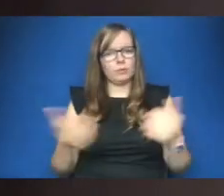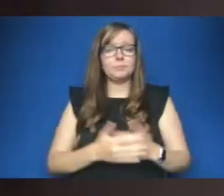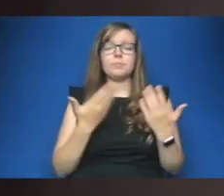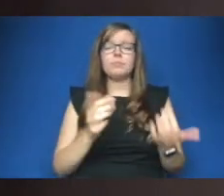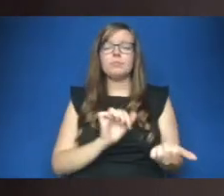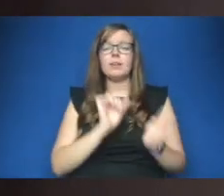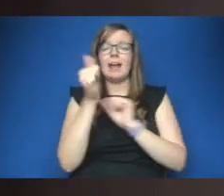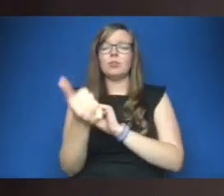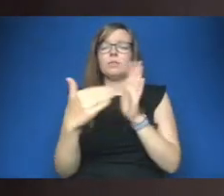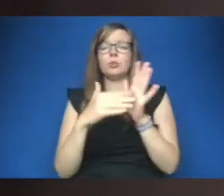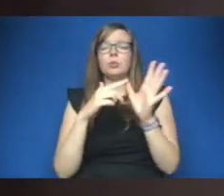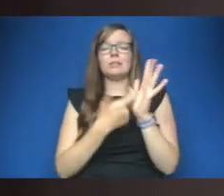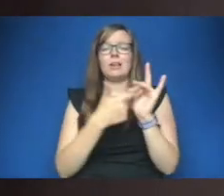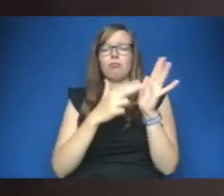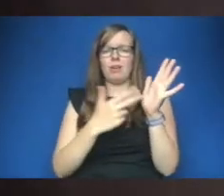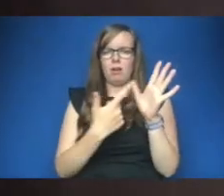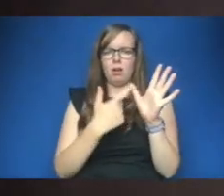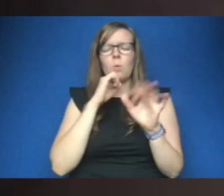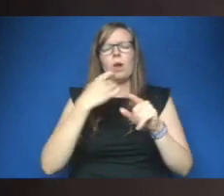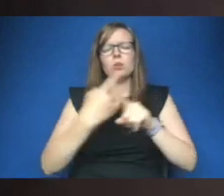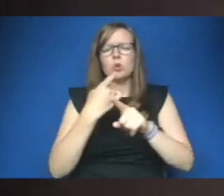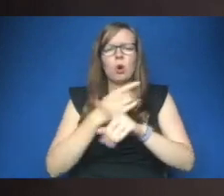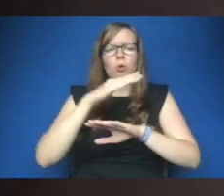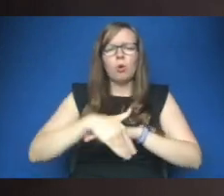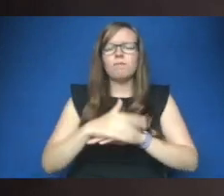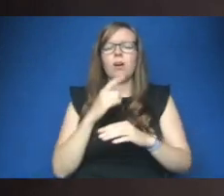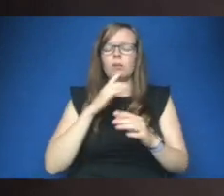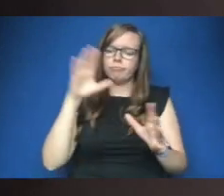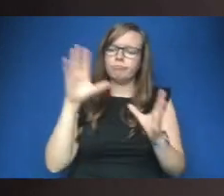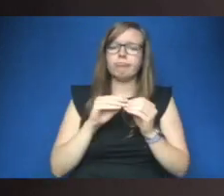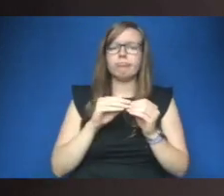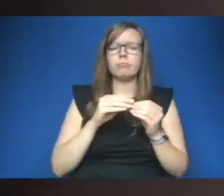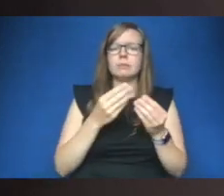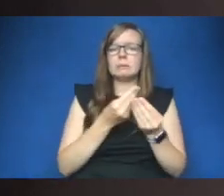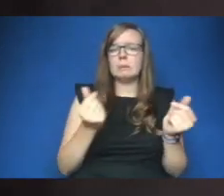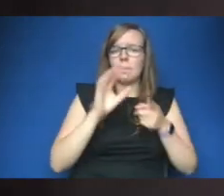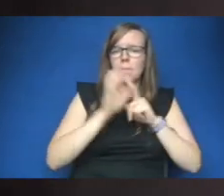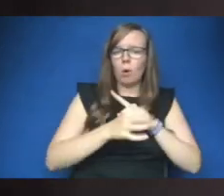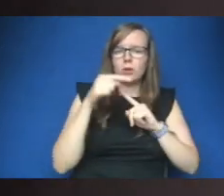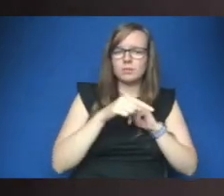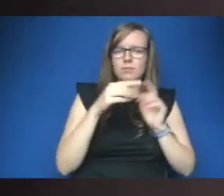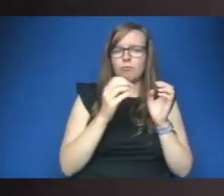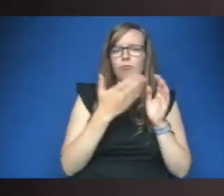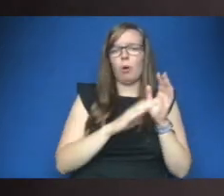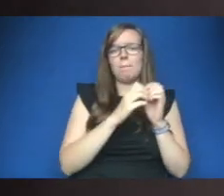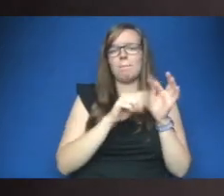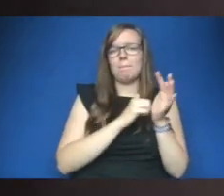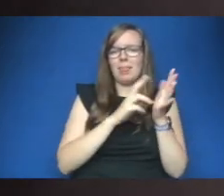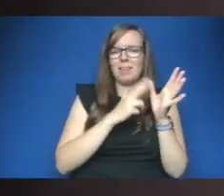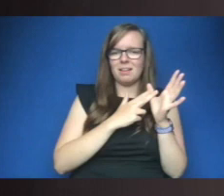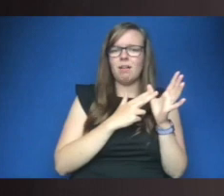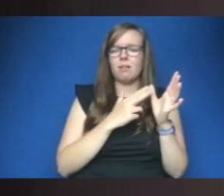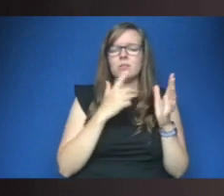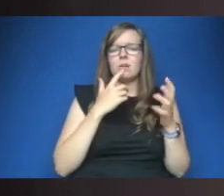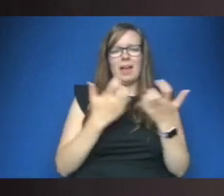who's gonna talk a bit more expand on some of the points that benefit made i think about um how we can work towards so greater social justice